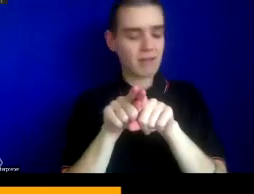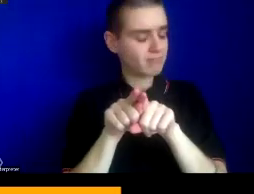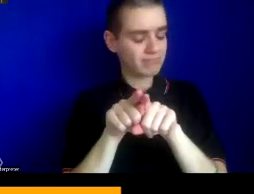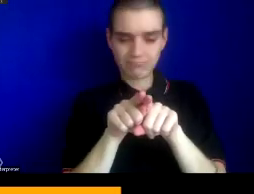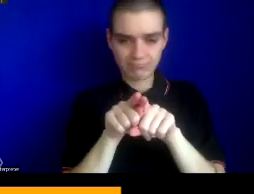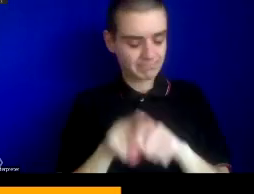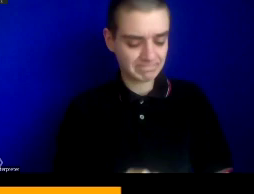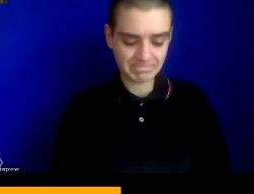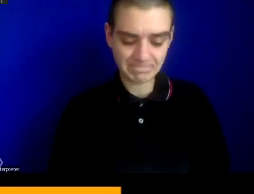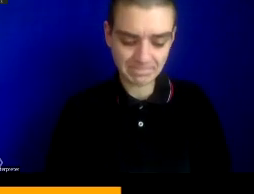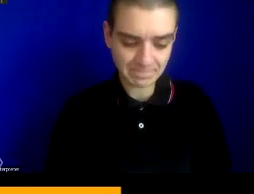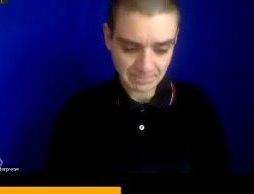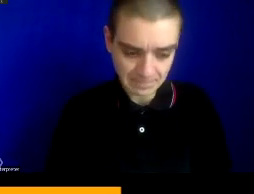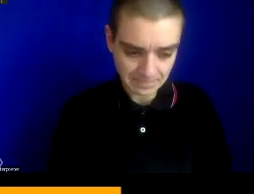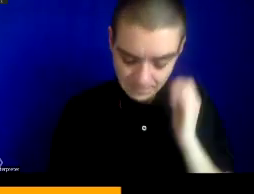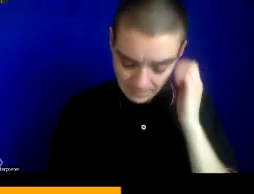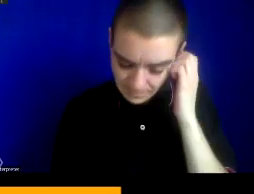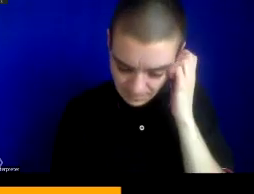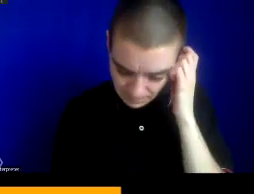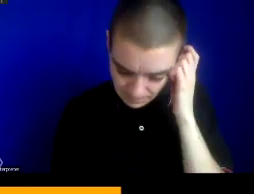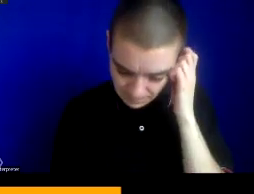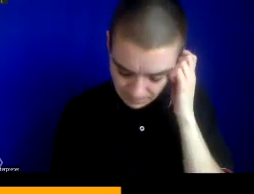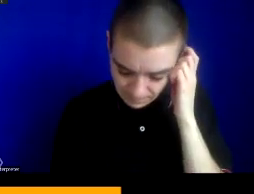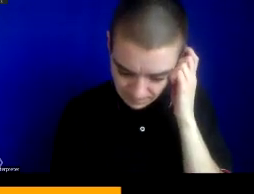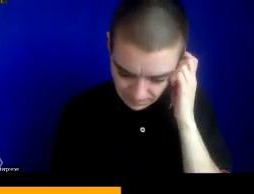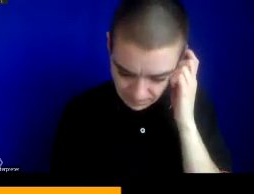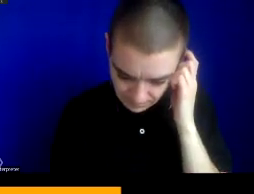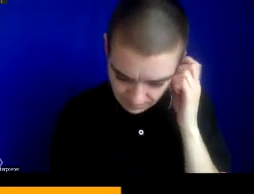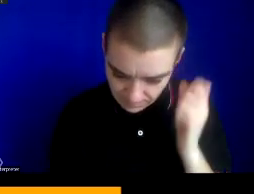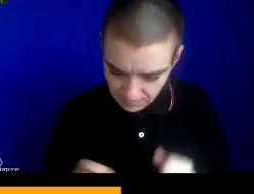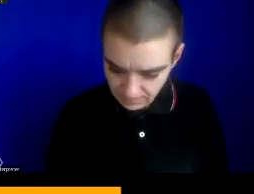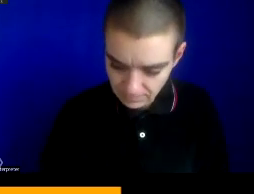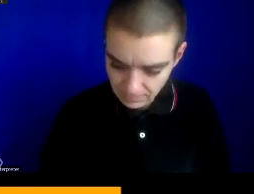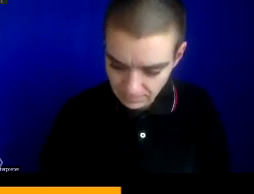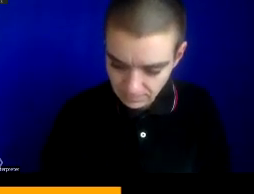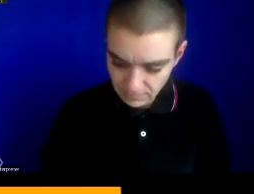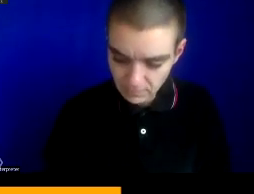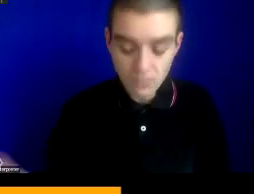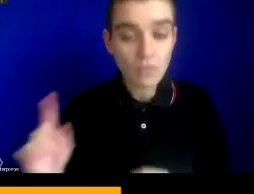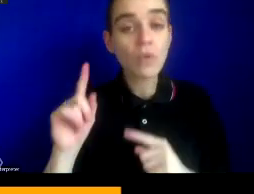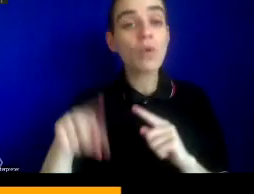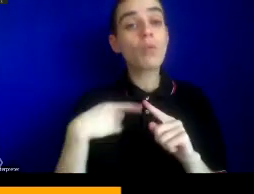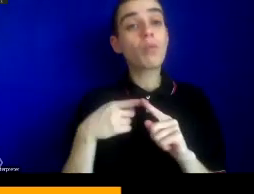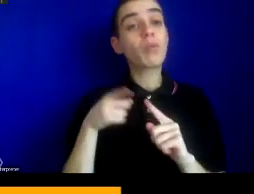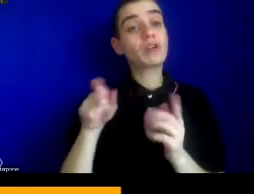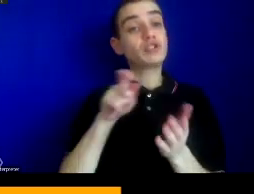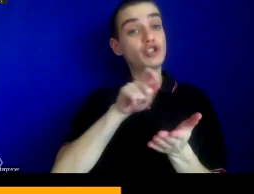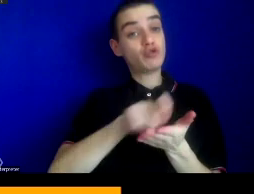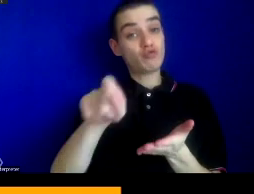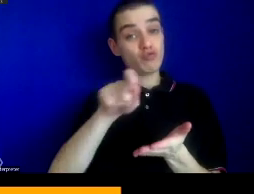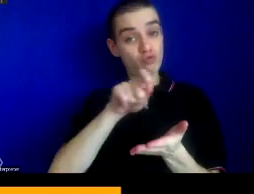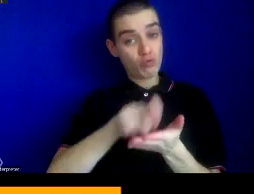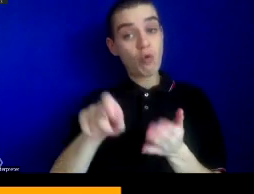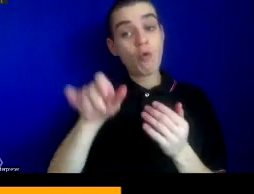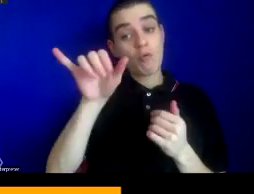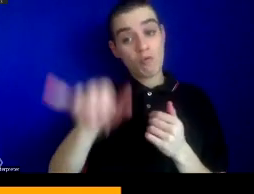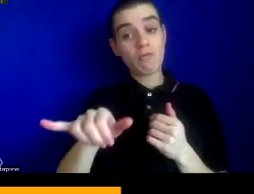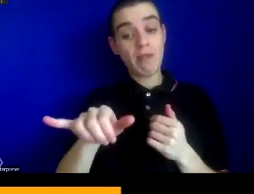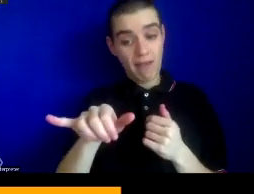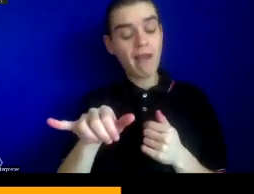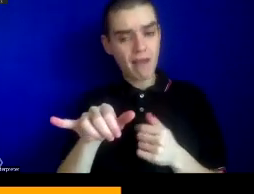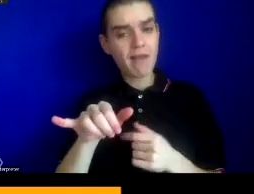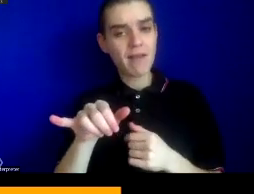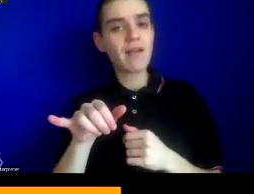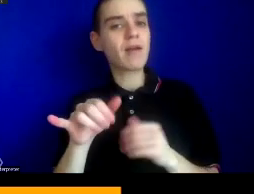disastrous scale. Now, when Mary Wilson Craft Shelley was writing her masterpiece of Gothic science fiction, The Last Man,